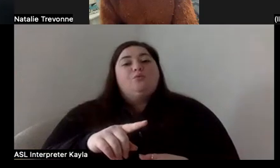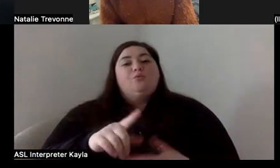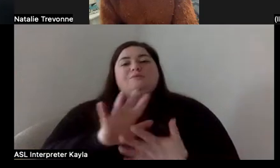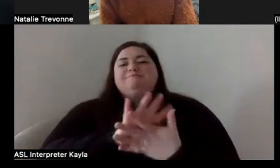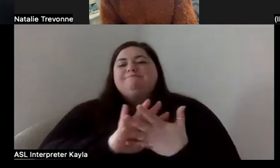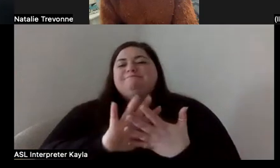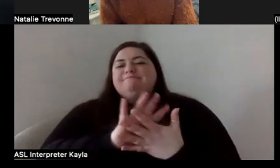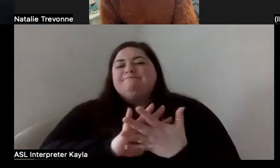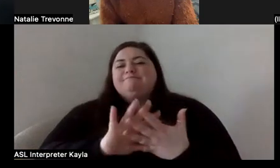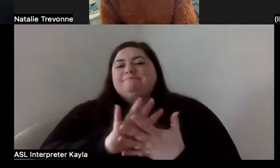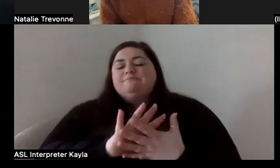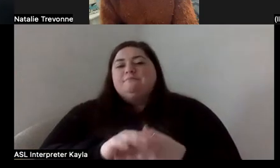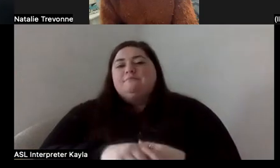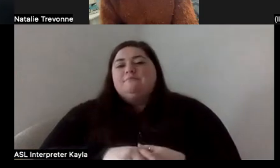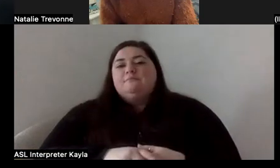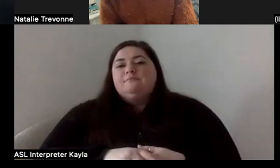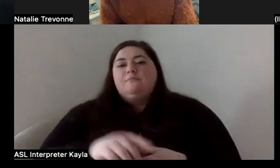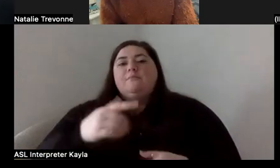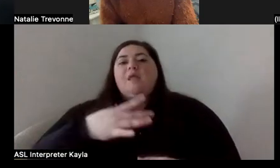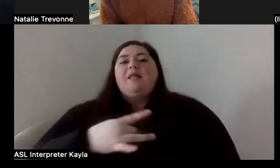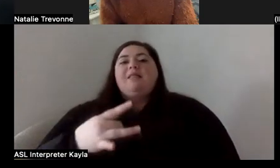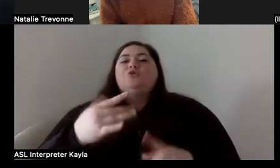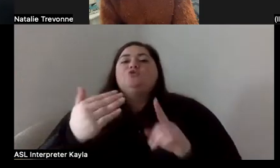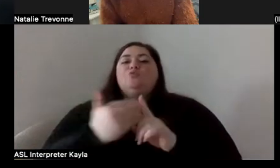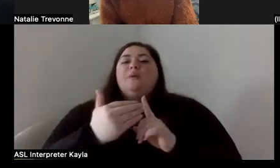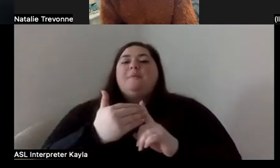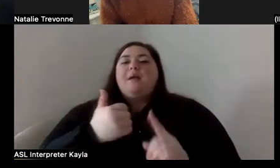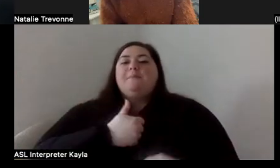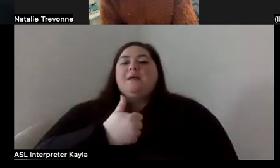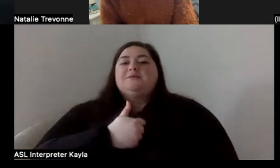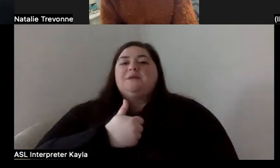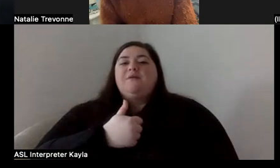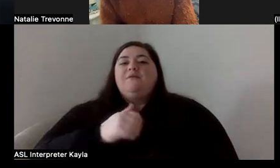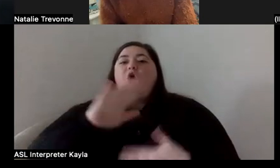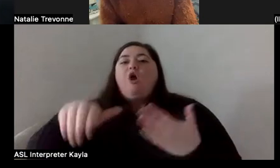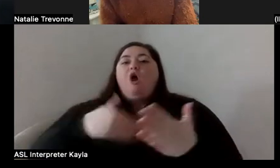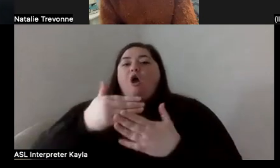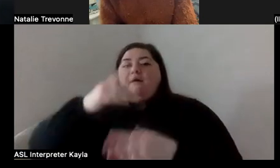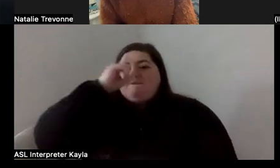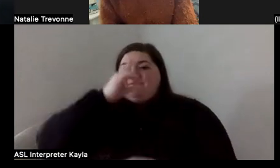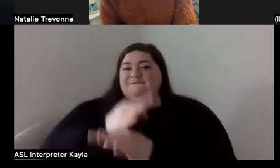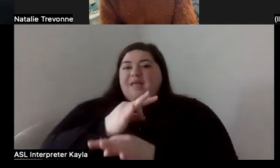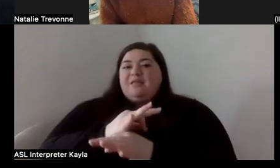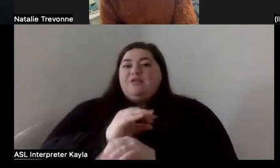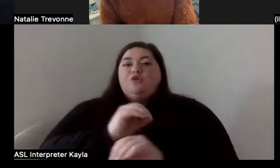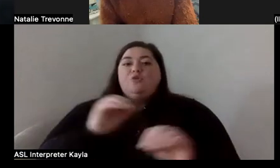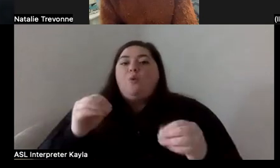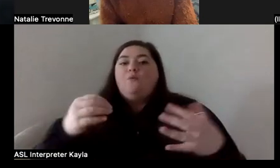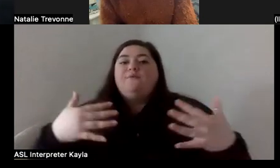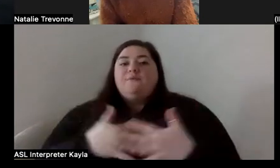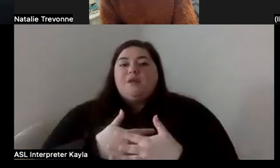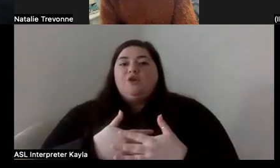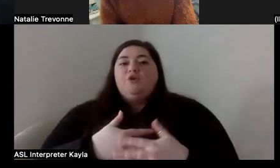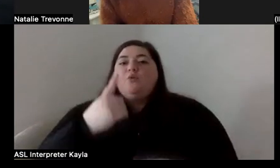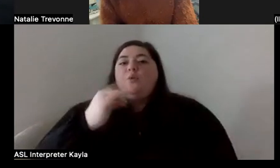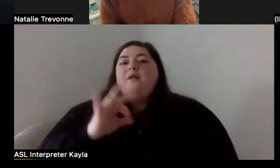like to remind myself. And that's just all faith, no fear. And a really good friend of mine once told